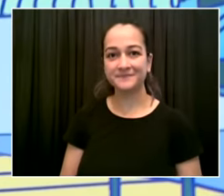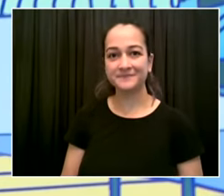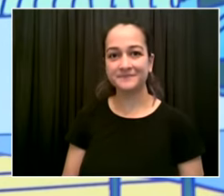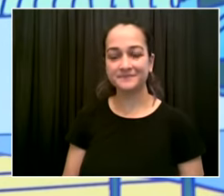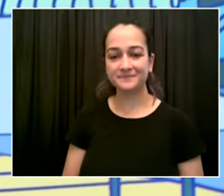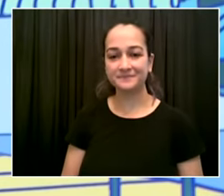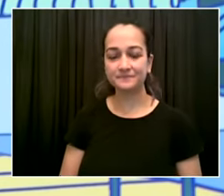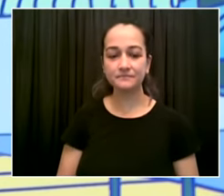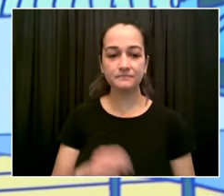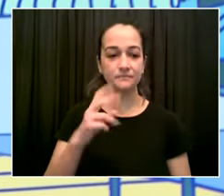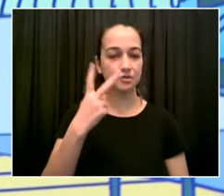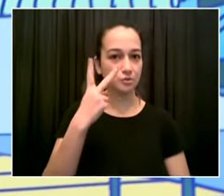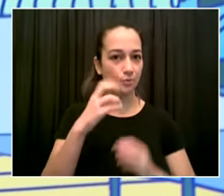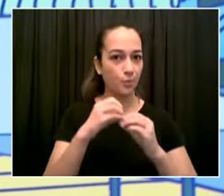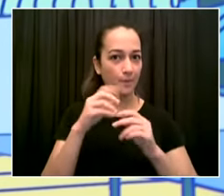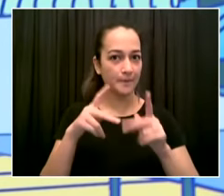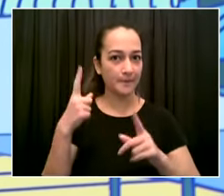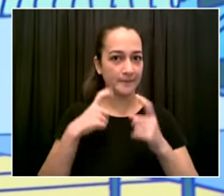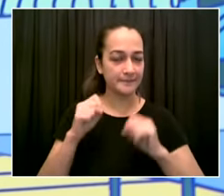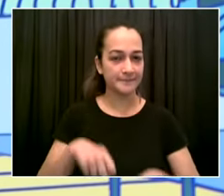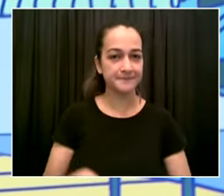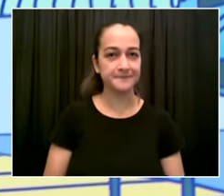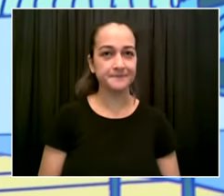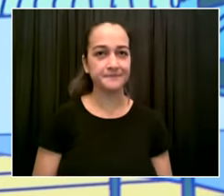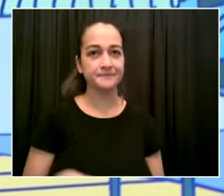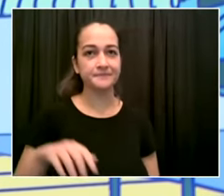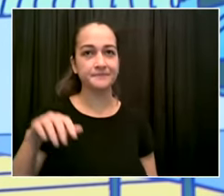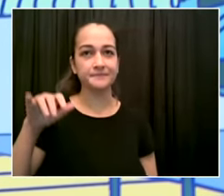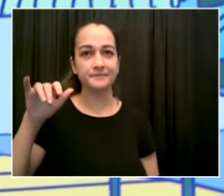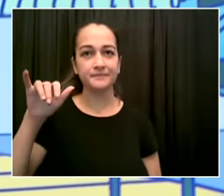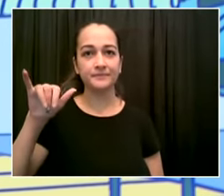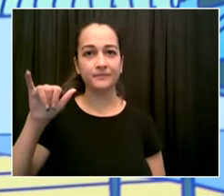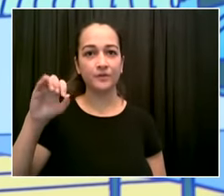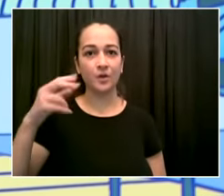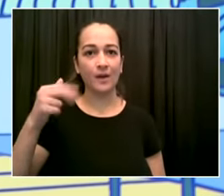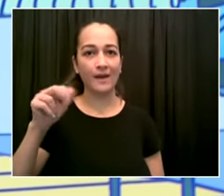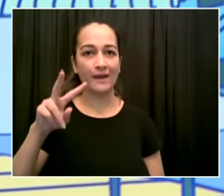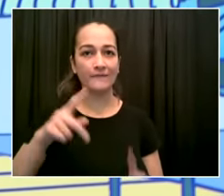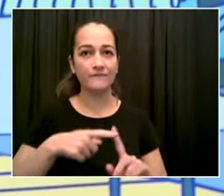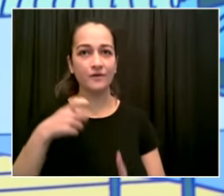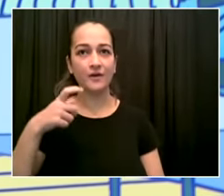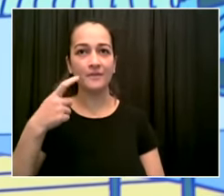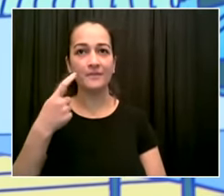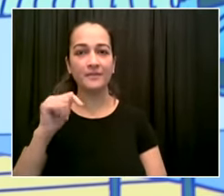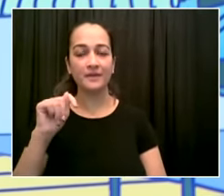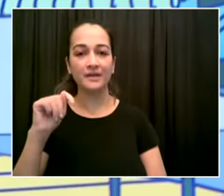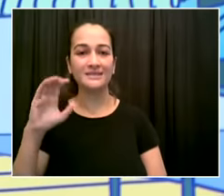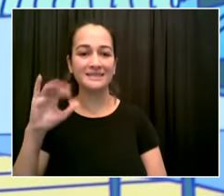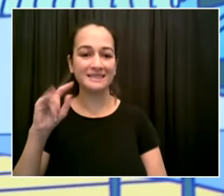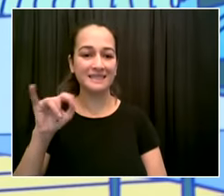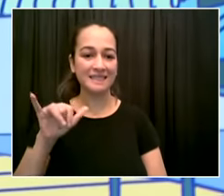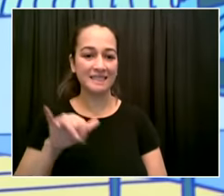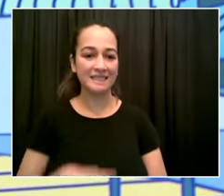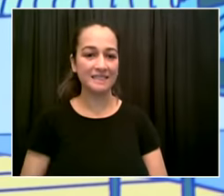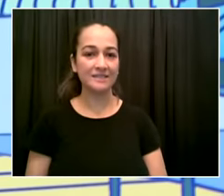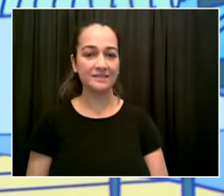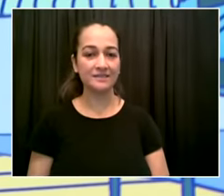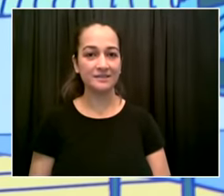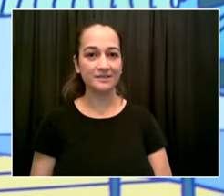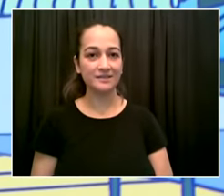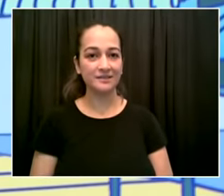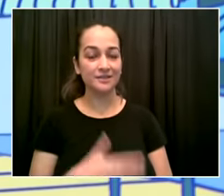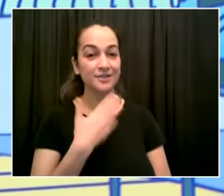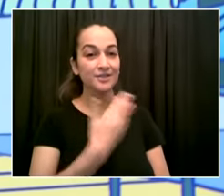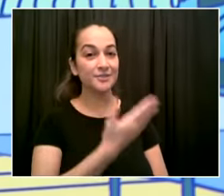hi mr mayor um and hi uh borough president otto um mr mayor i wanted to ask you about the nypd's department